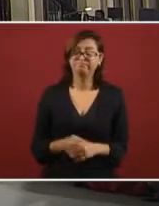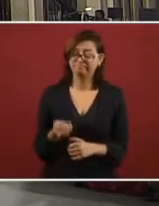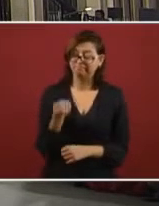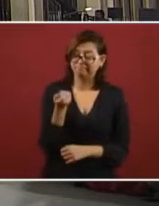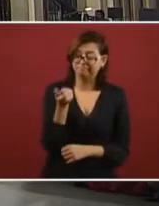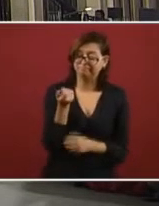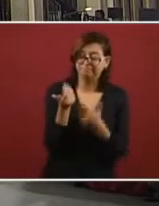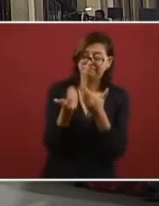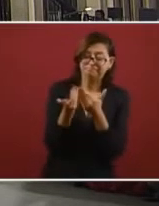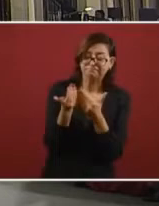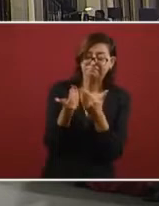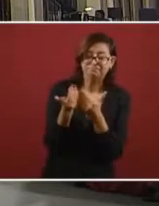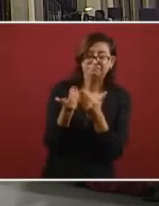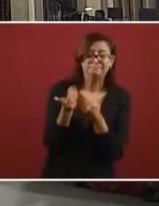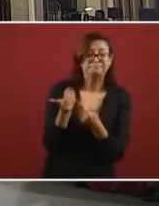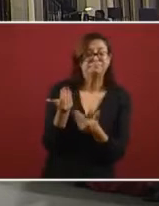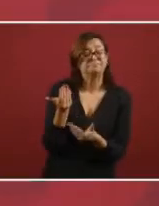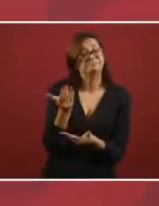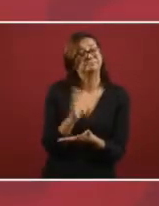marginal